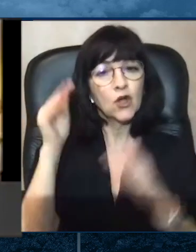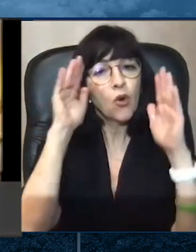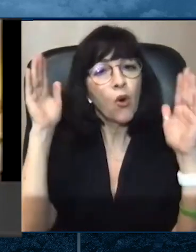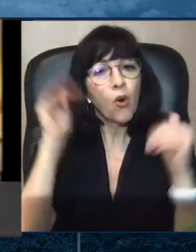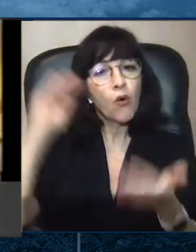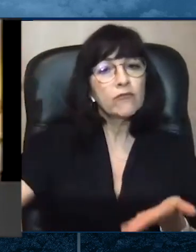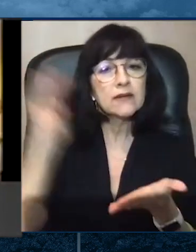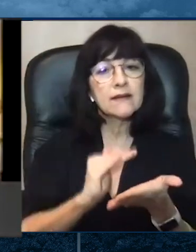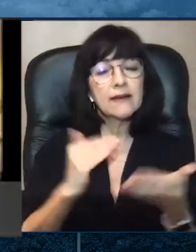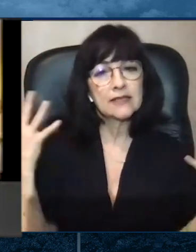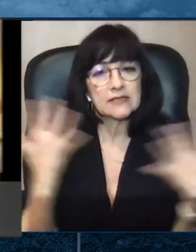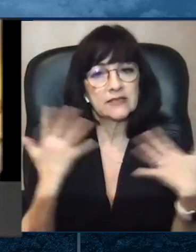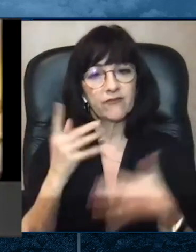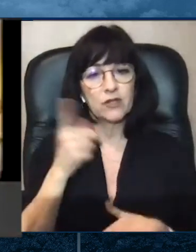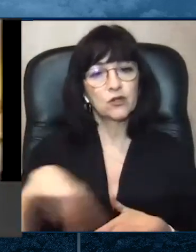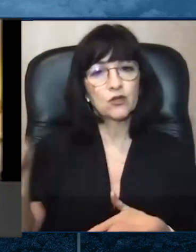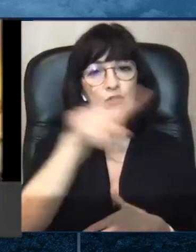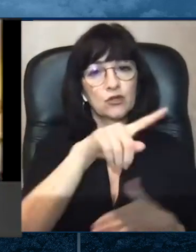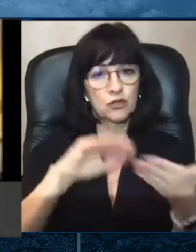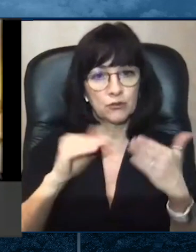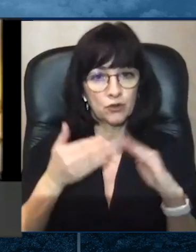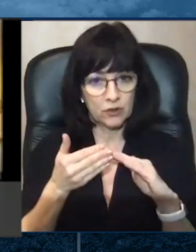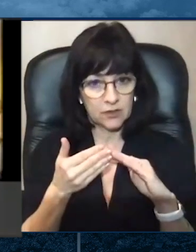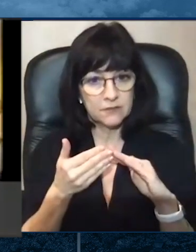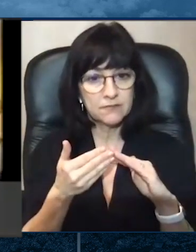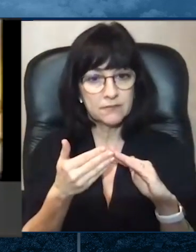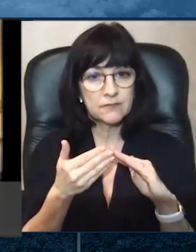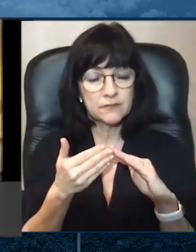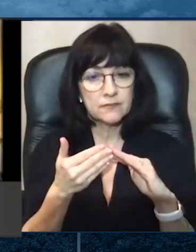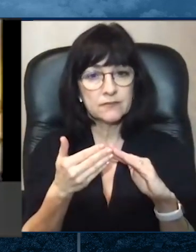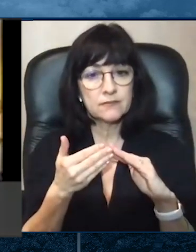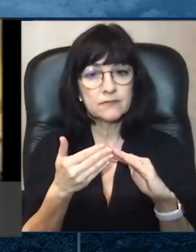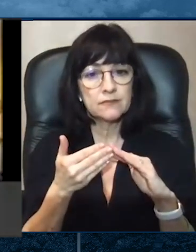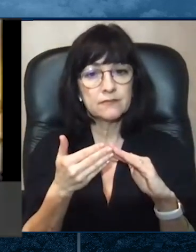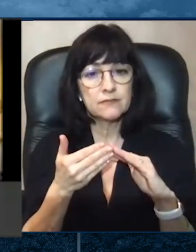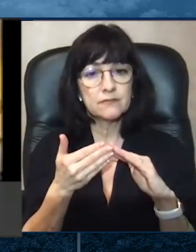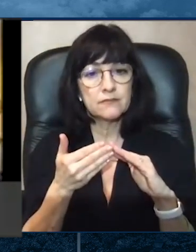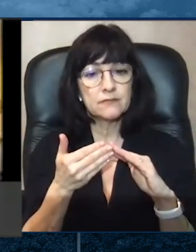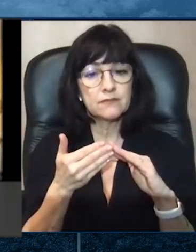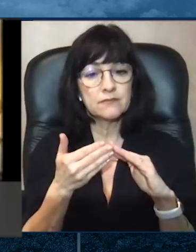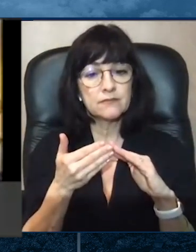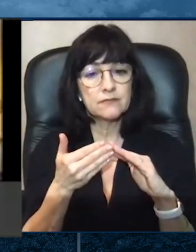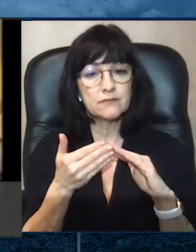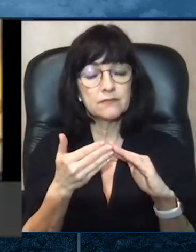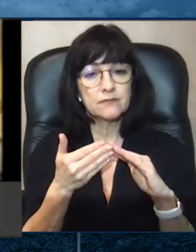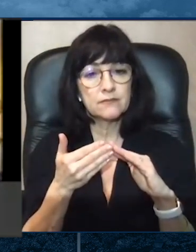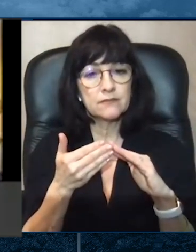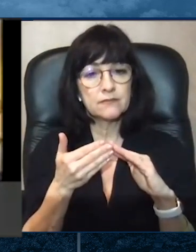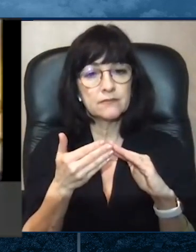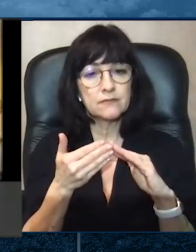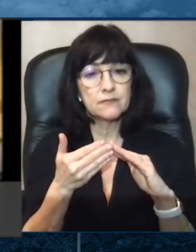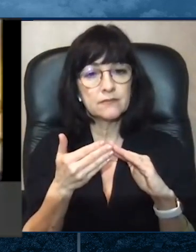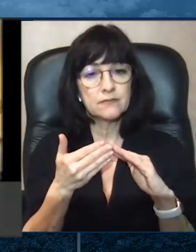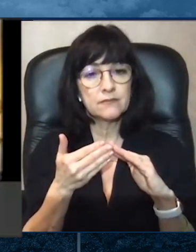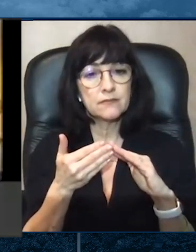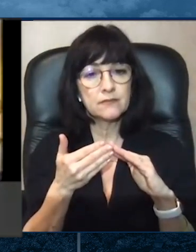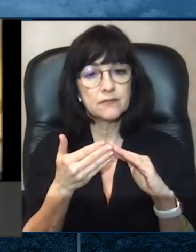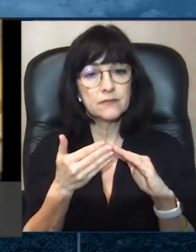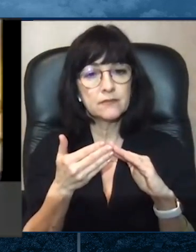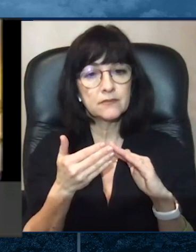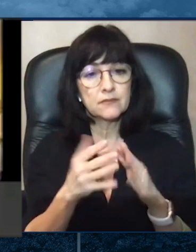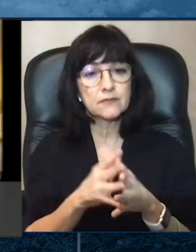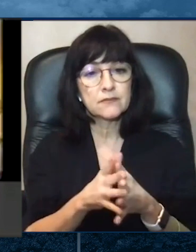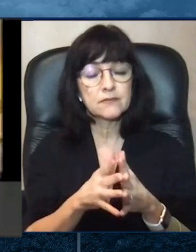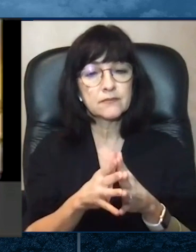están alojados, y porque este proyecto está alojado en el centro latino comunitario, la